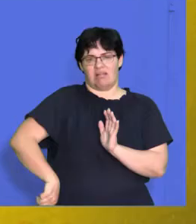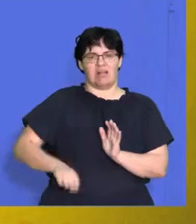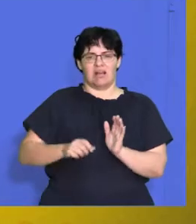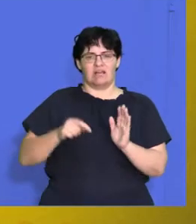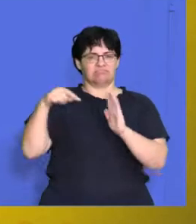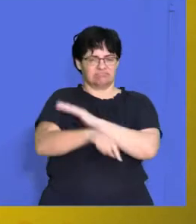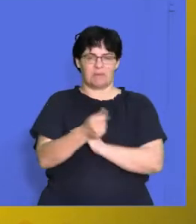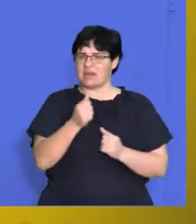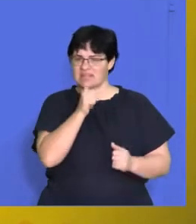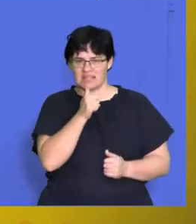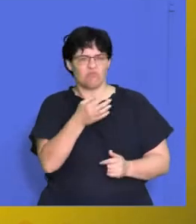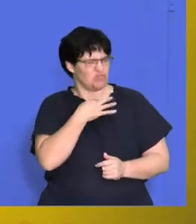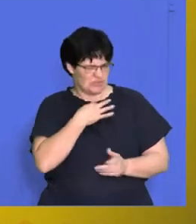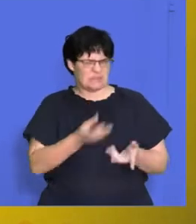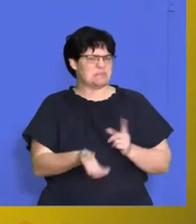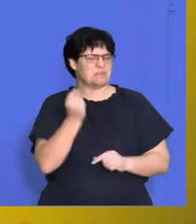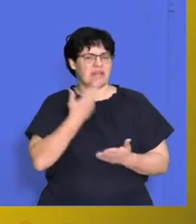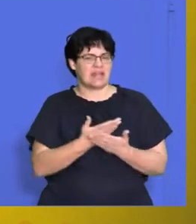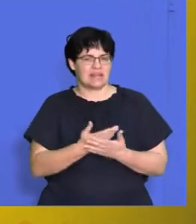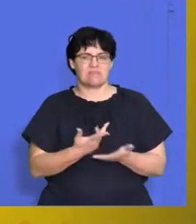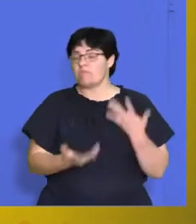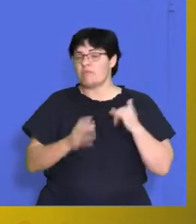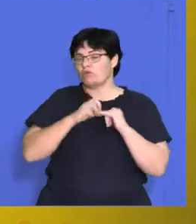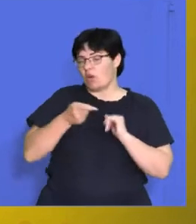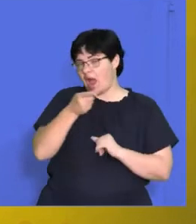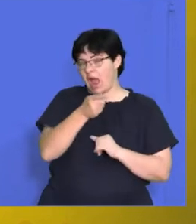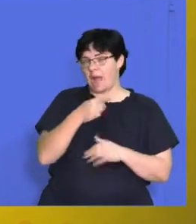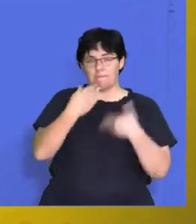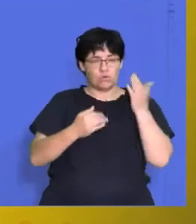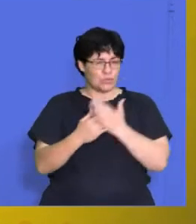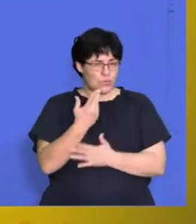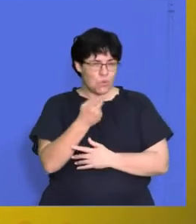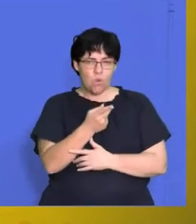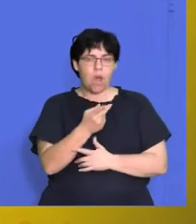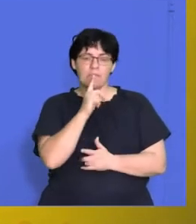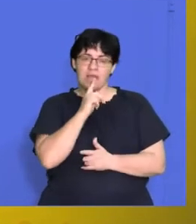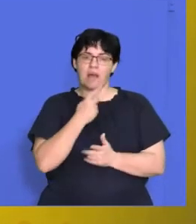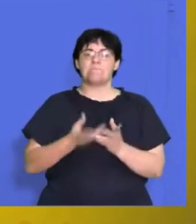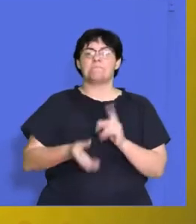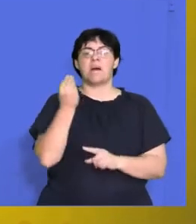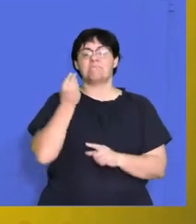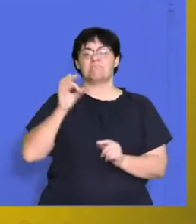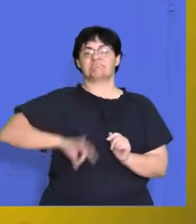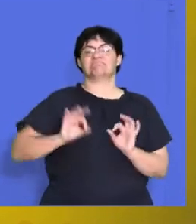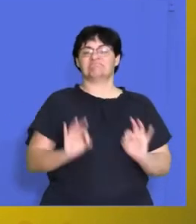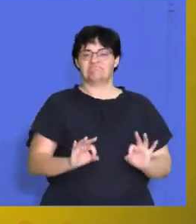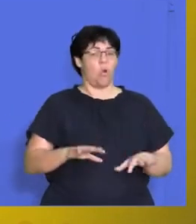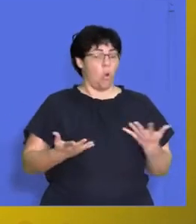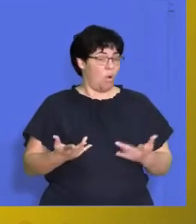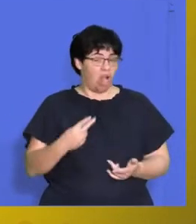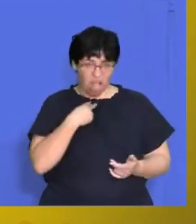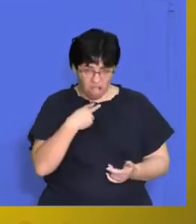they're going to take a risk maybe if we try this new process it's going to pay off for us if not then